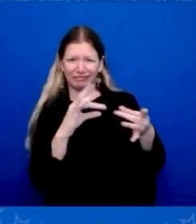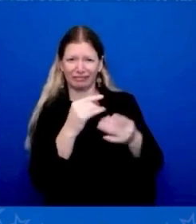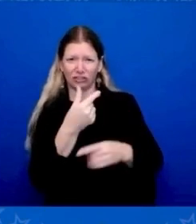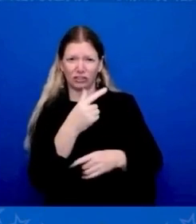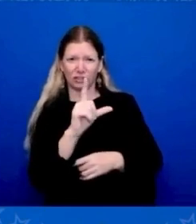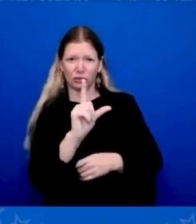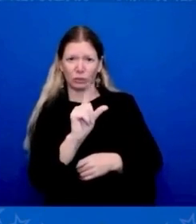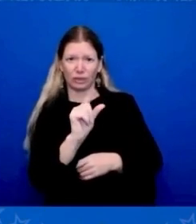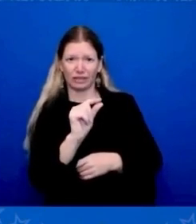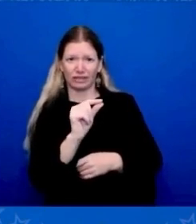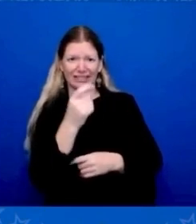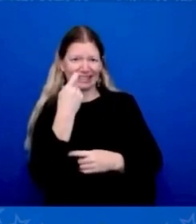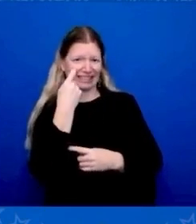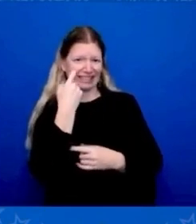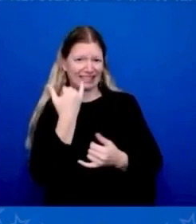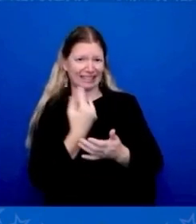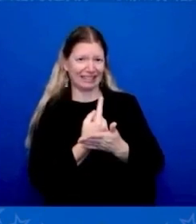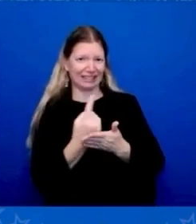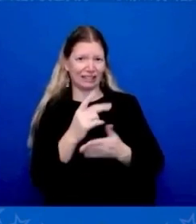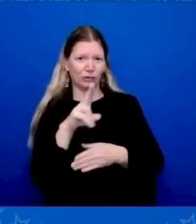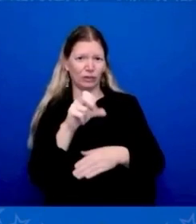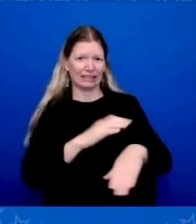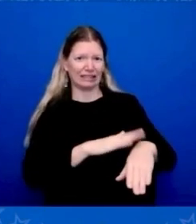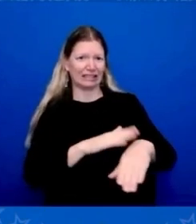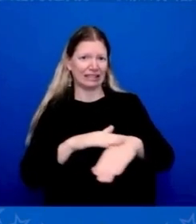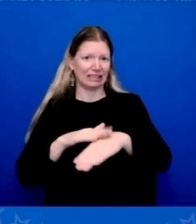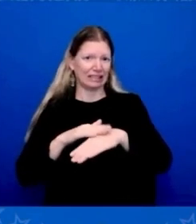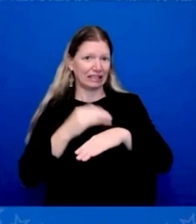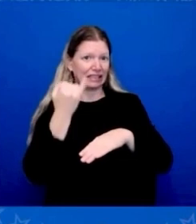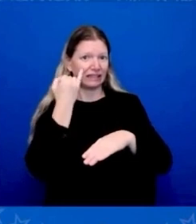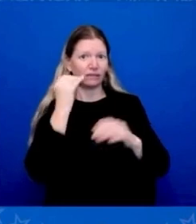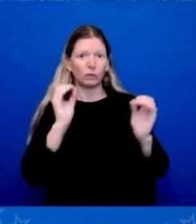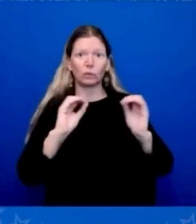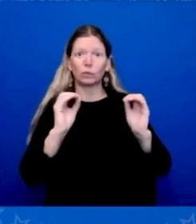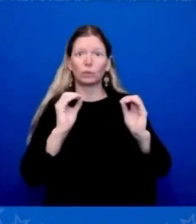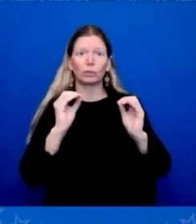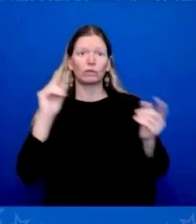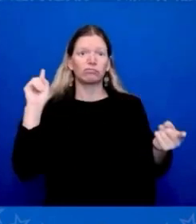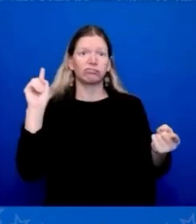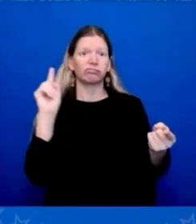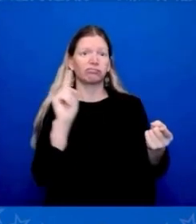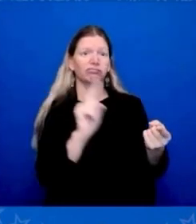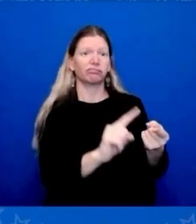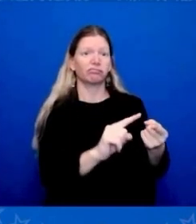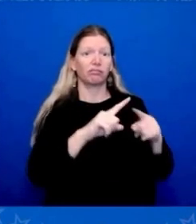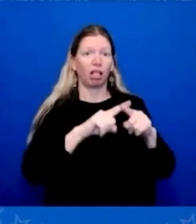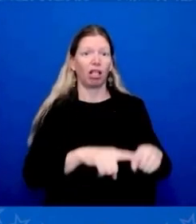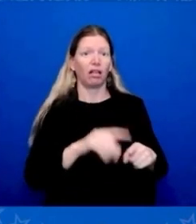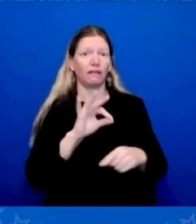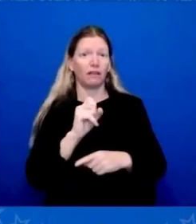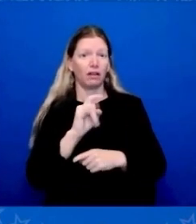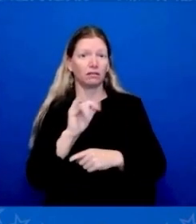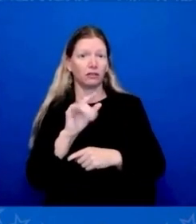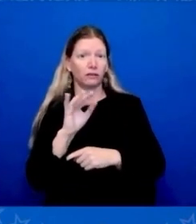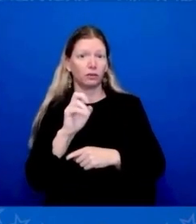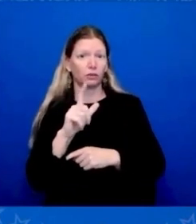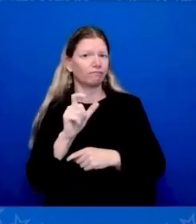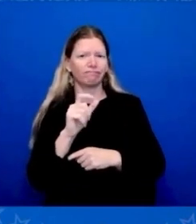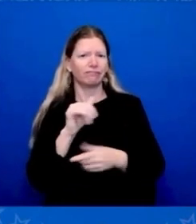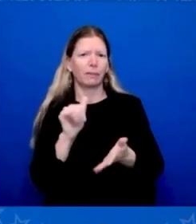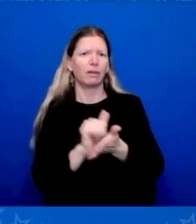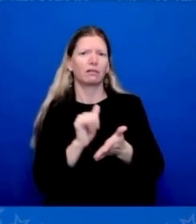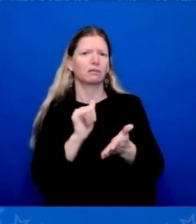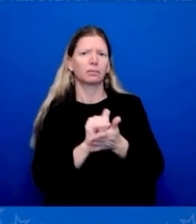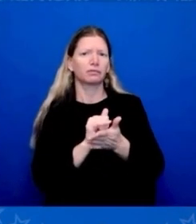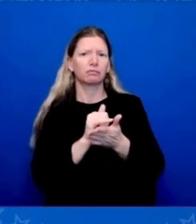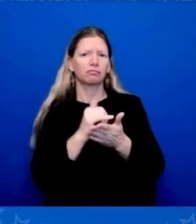possible to reach the goals of the Paris Agreement. There was no agreement at the G20 on fossil fuels. How concerned